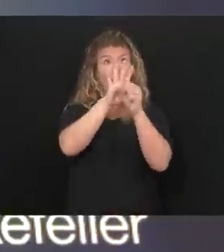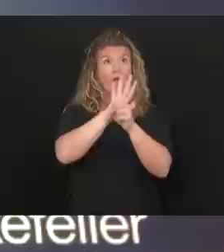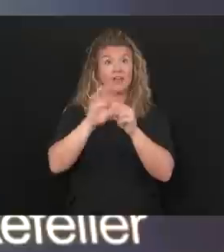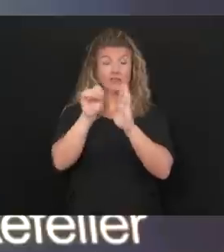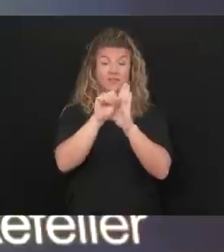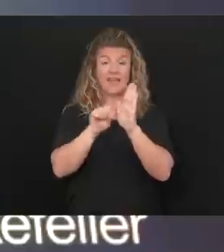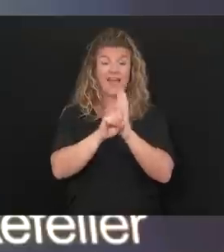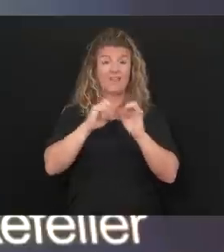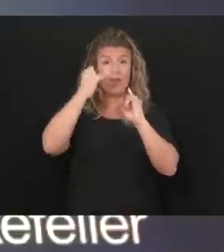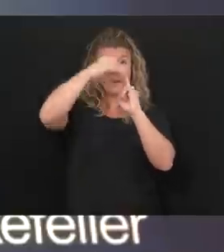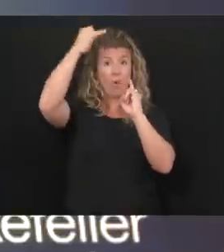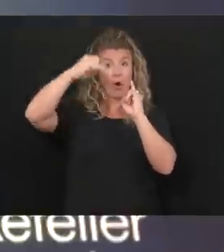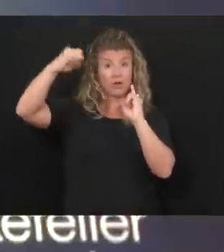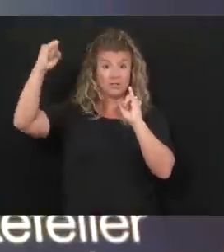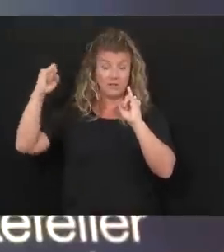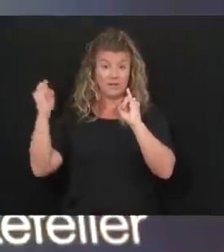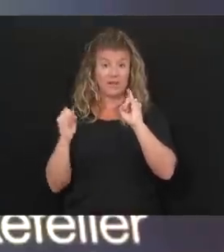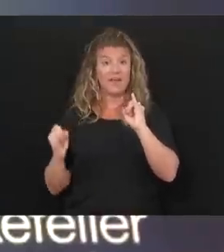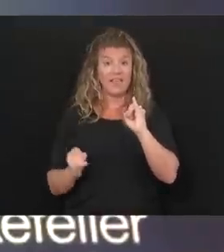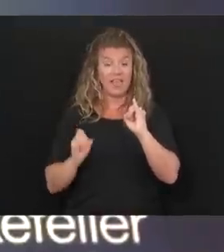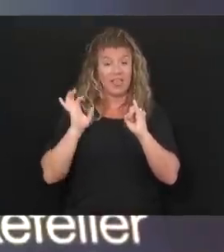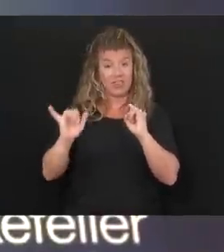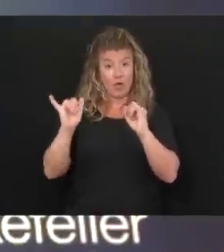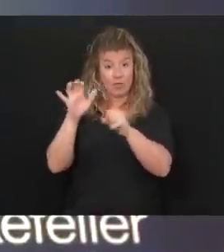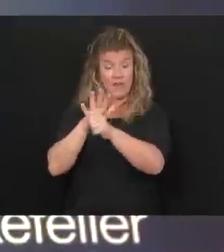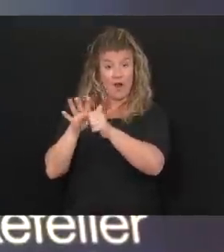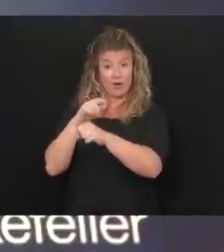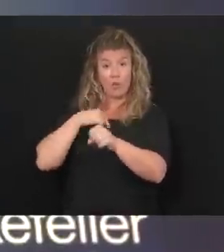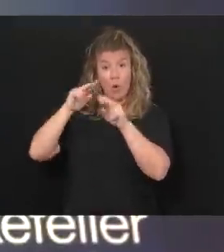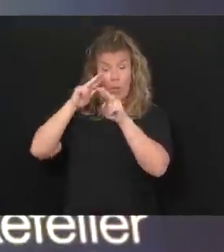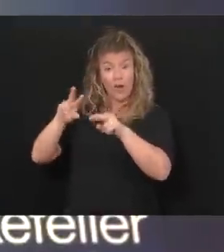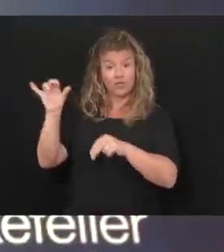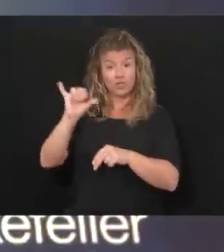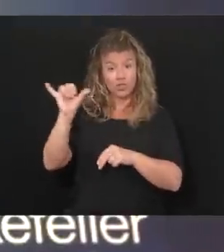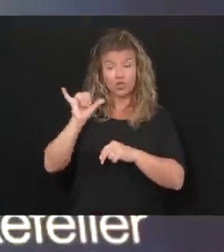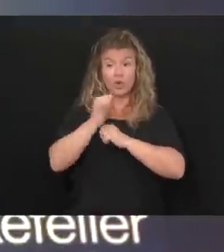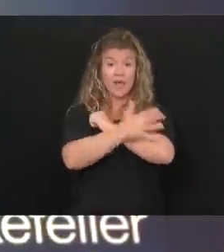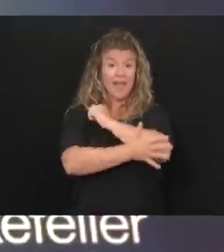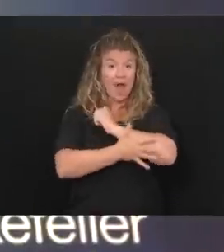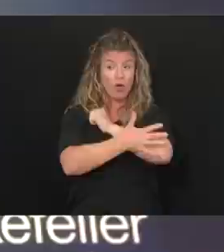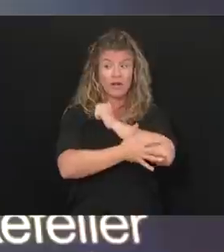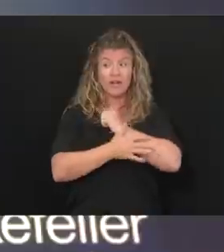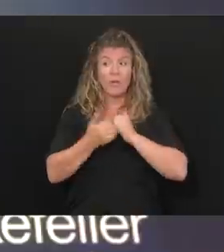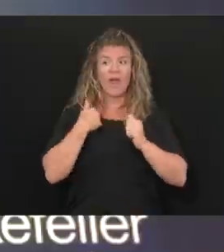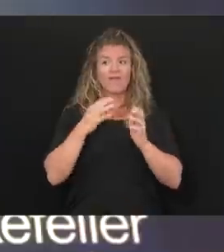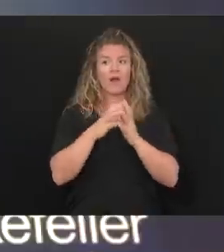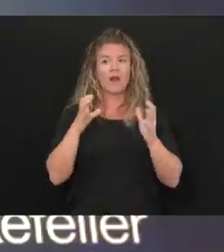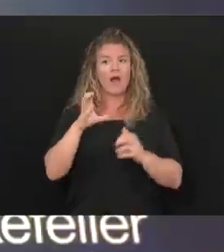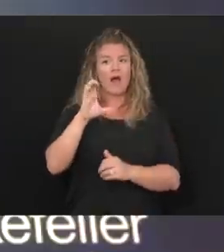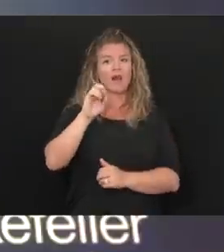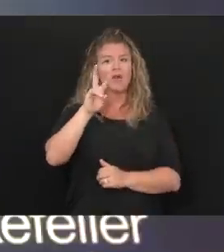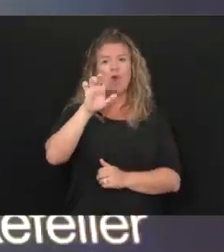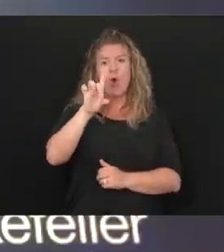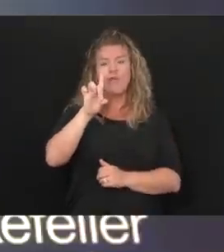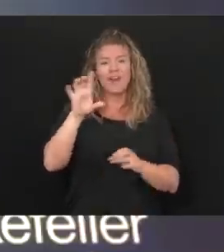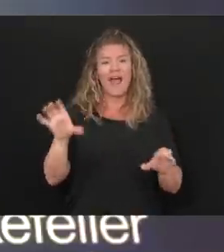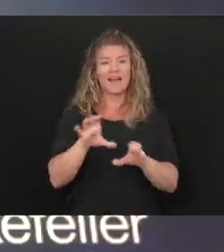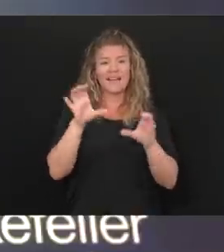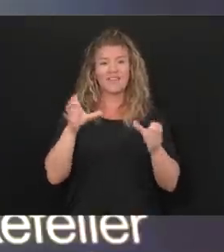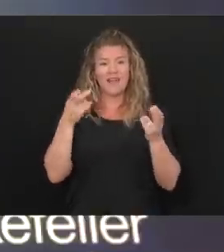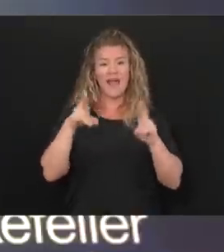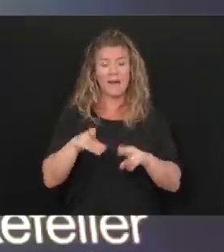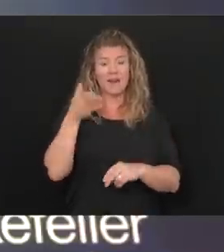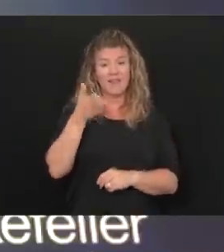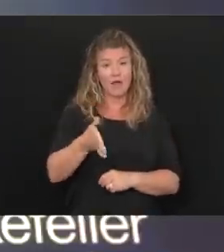border other states, county, a lot of COVID activities we've talked about. We're also